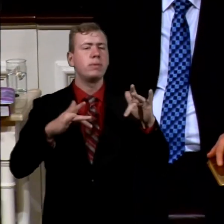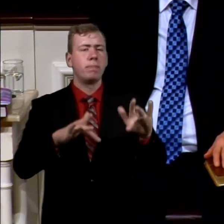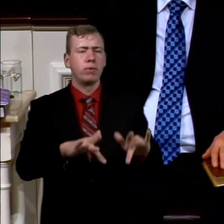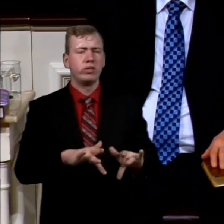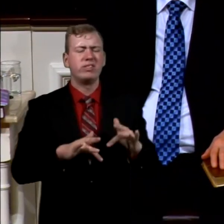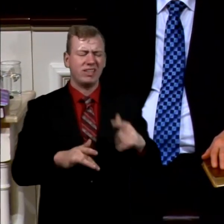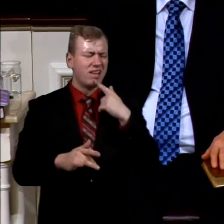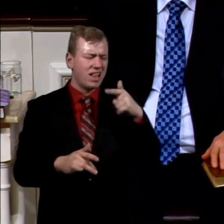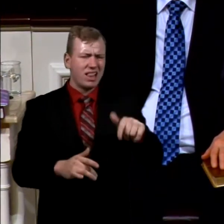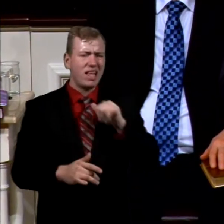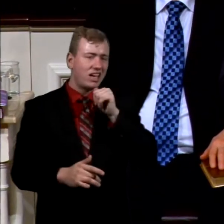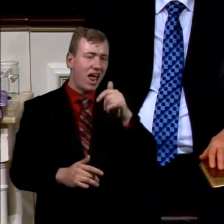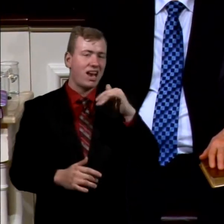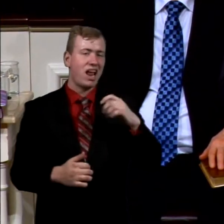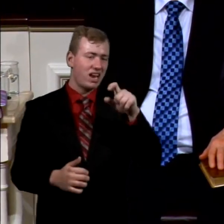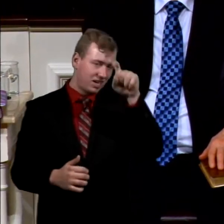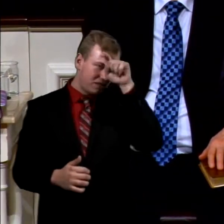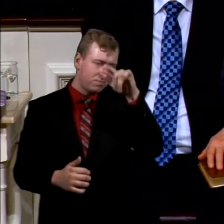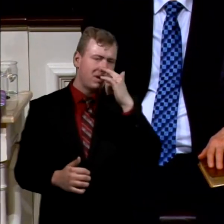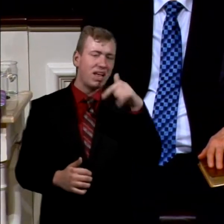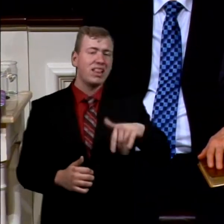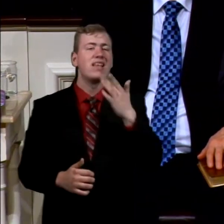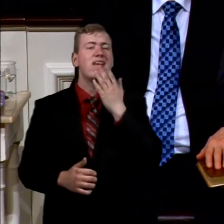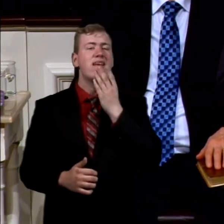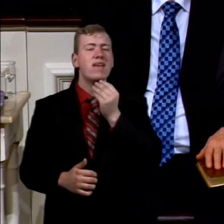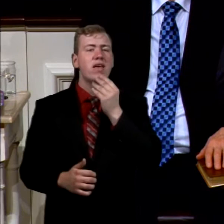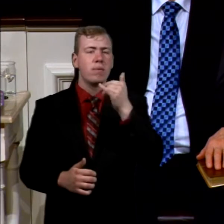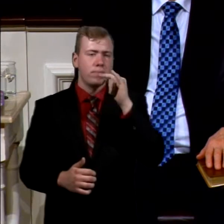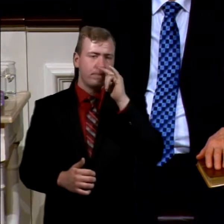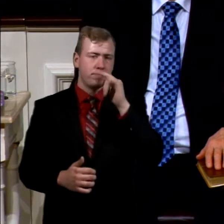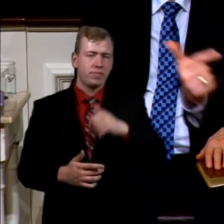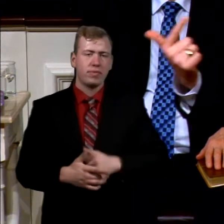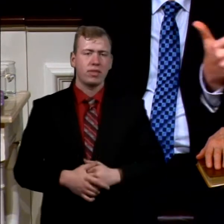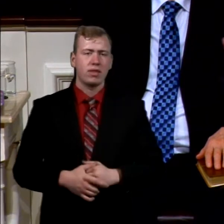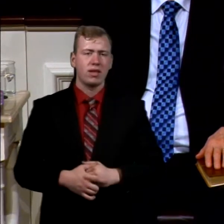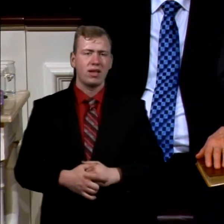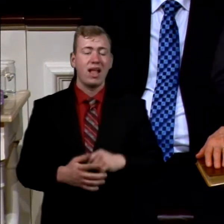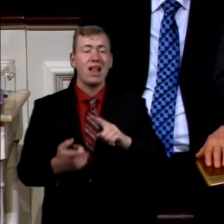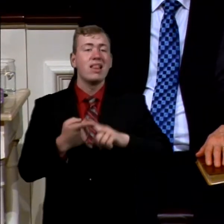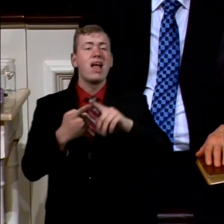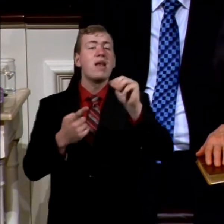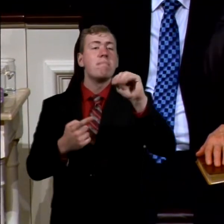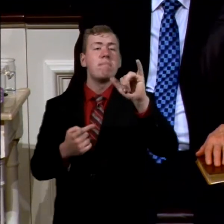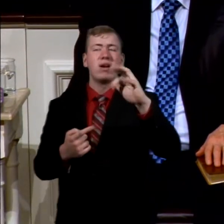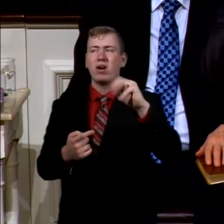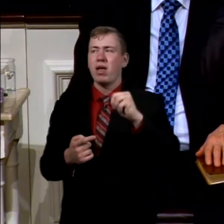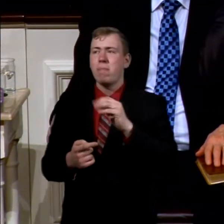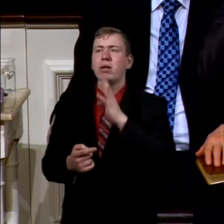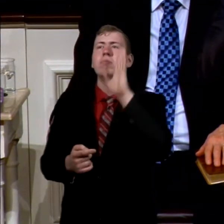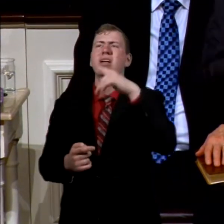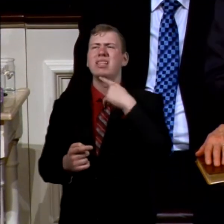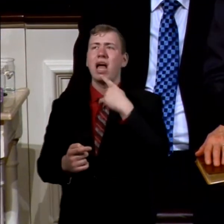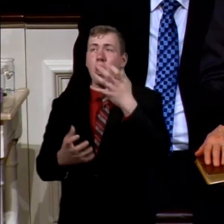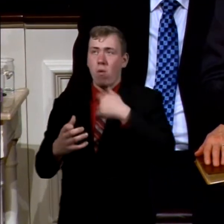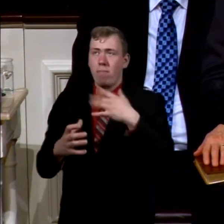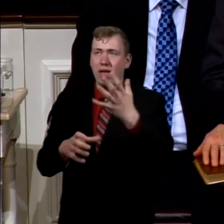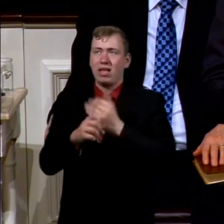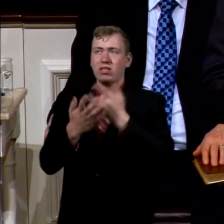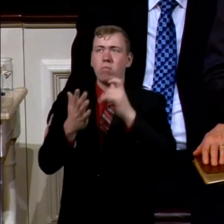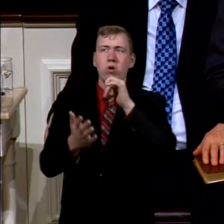an Egyptian kid. This is a Hebrew kid. And then Miriam speaks up and said, you want me to get someone to nurse it for you?